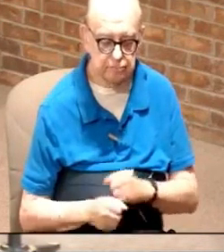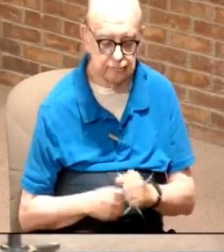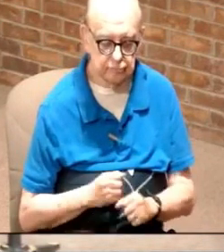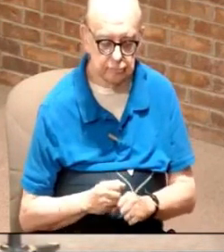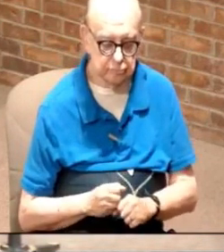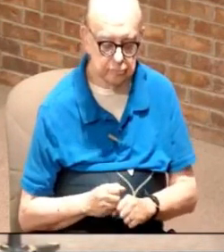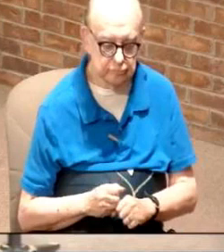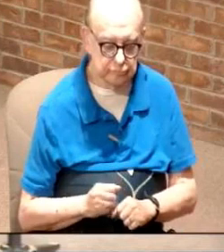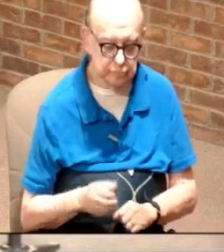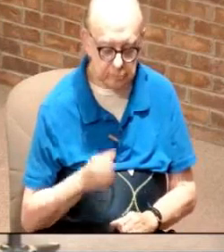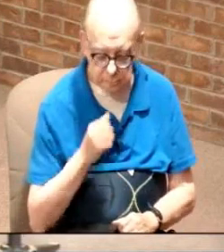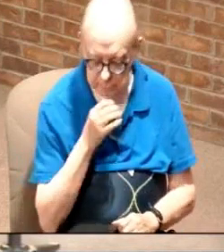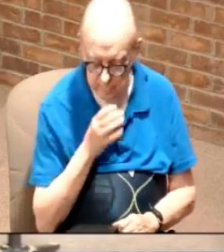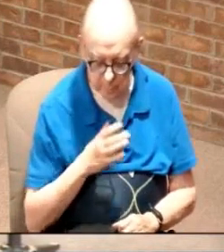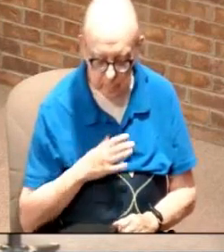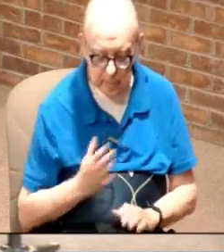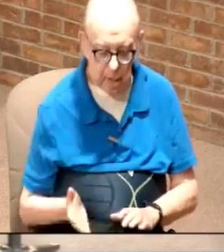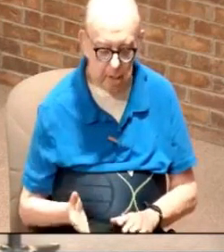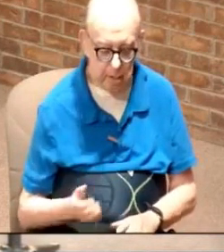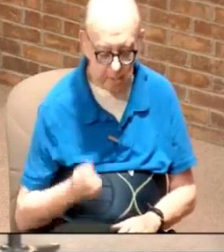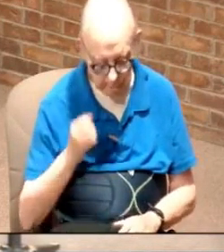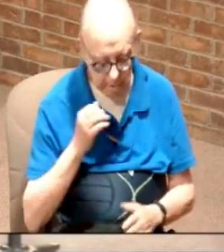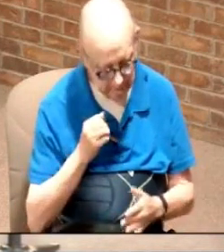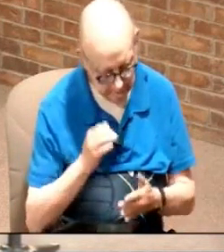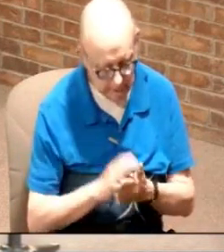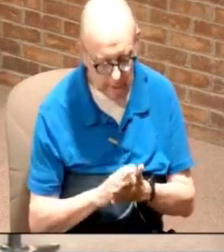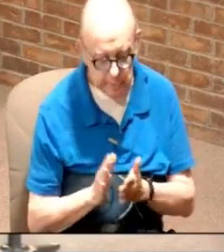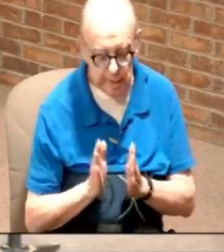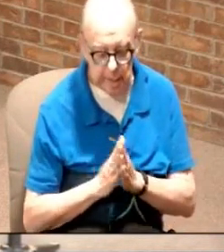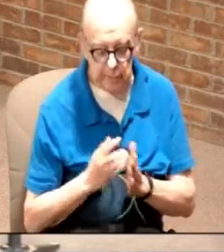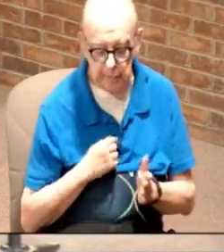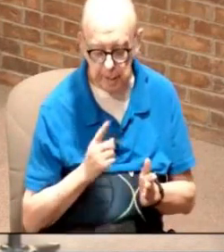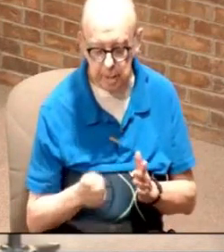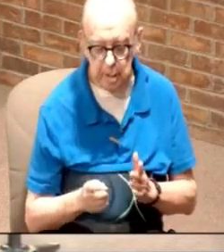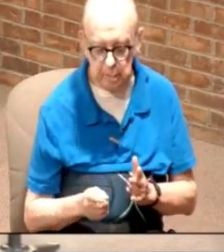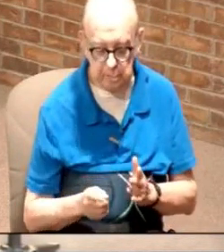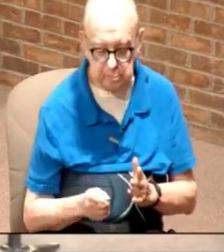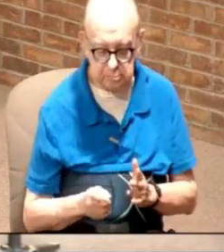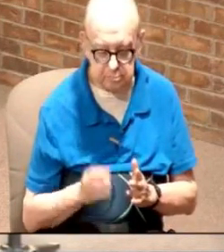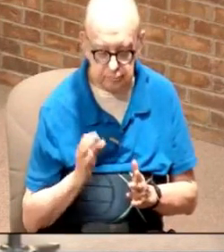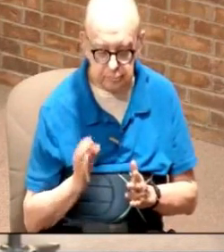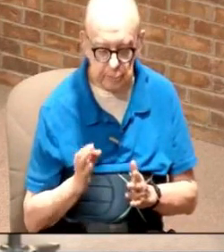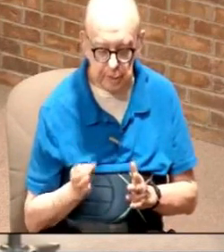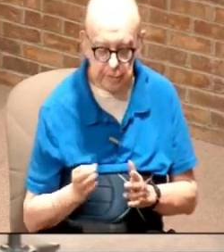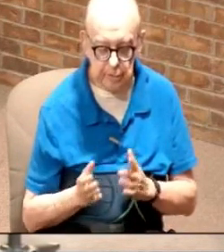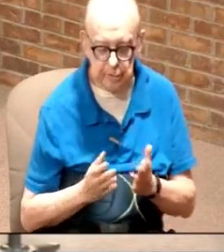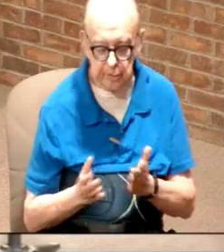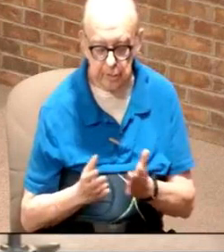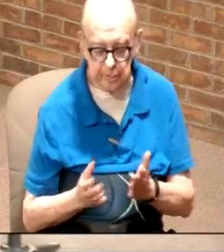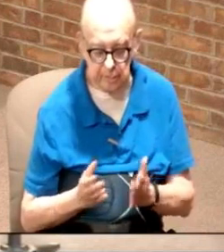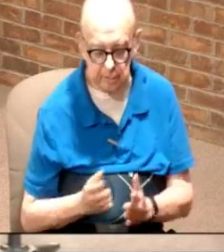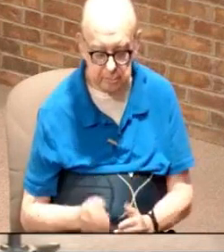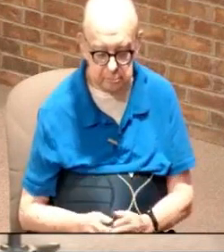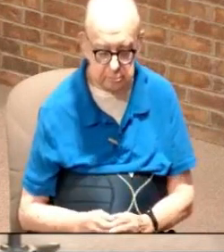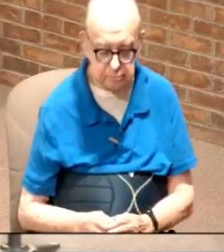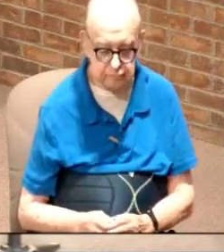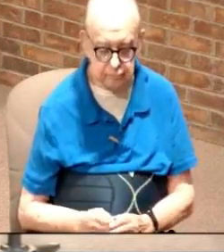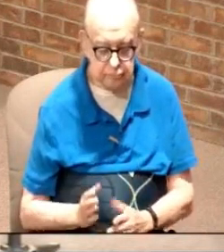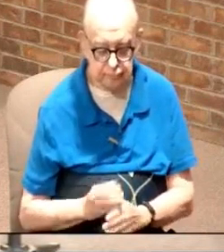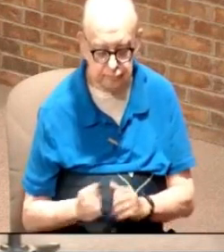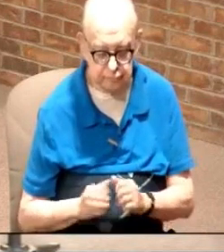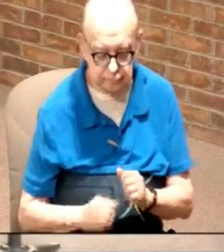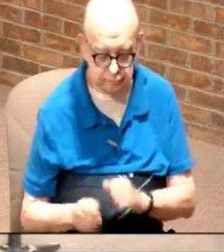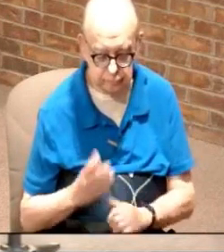husband said hey can you come do the funeral you knew her and we did we had a good time and we shared with each other